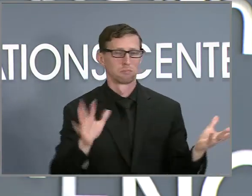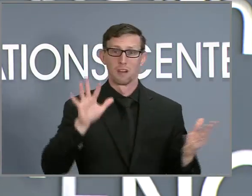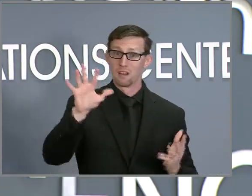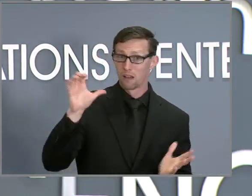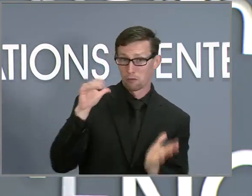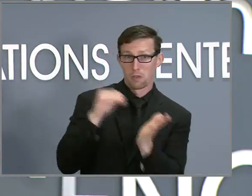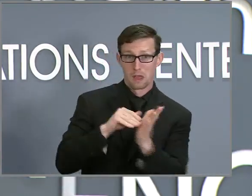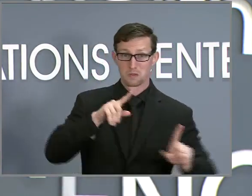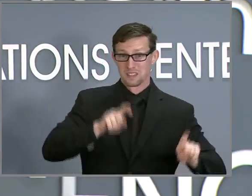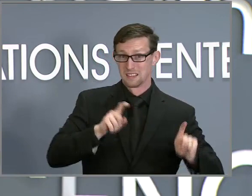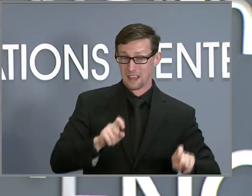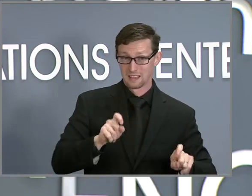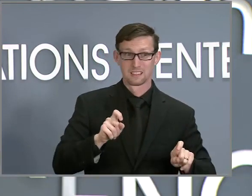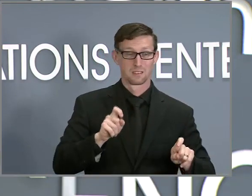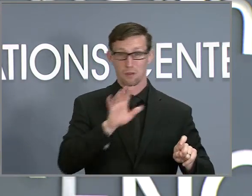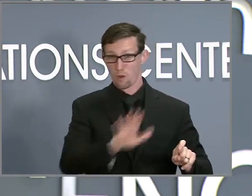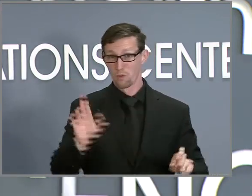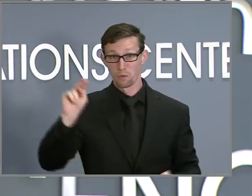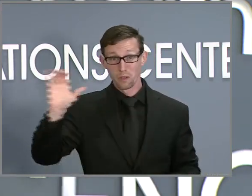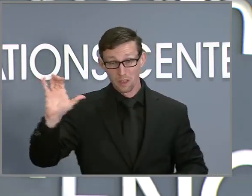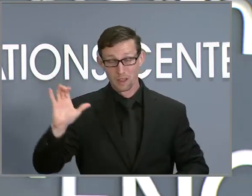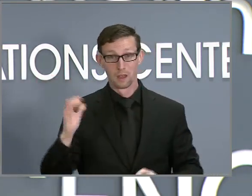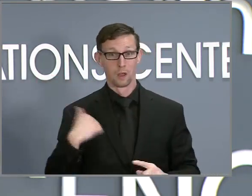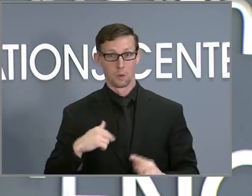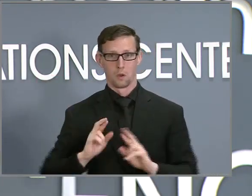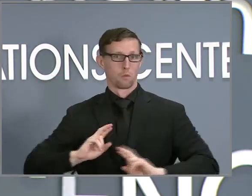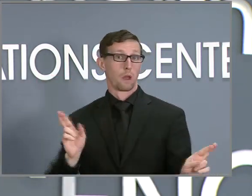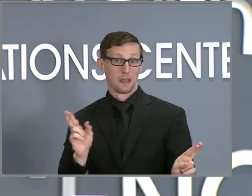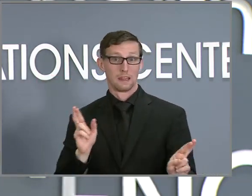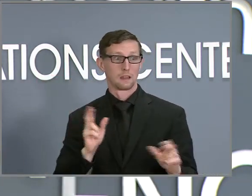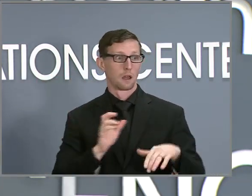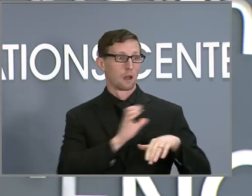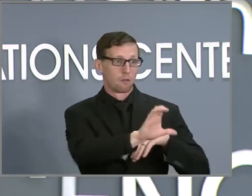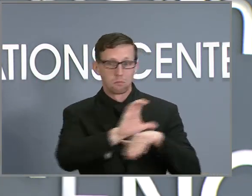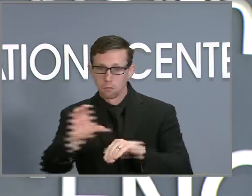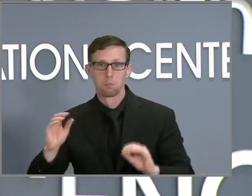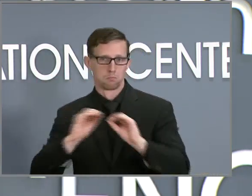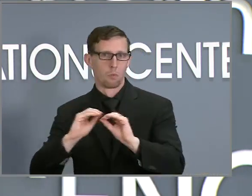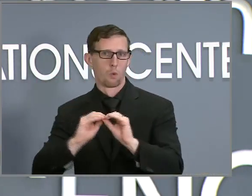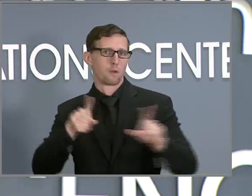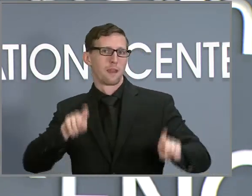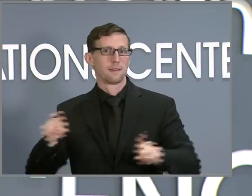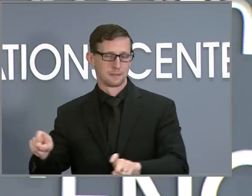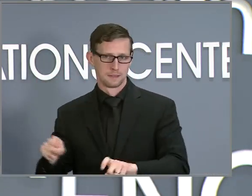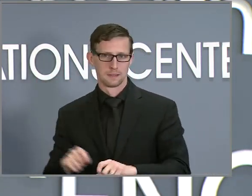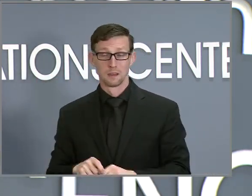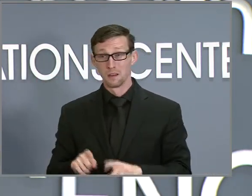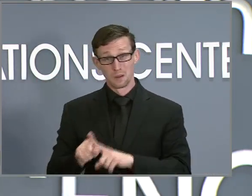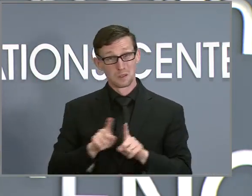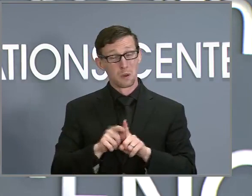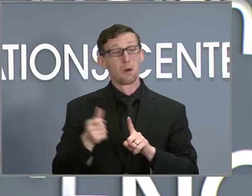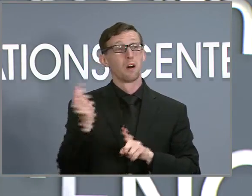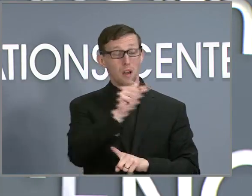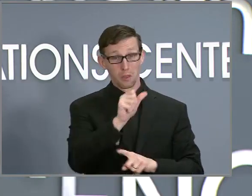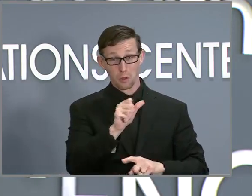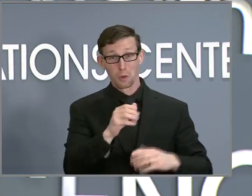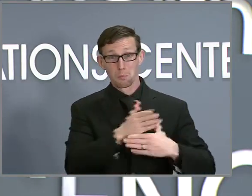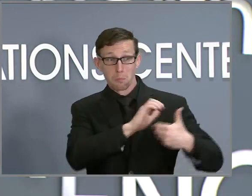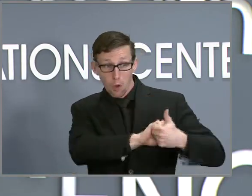and we are ready to fill other requests. We are also working with our partners to ease the strain across the state. Despite the